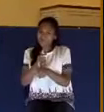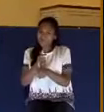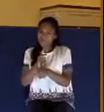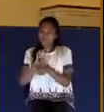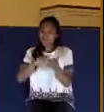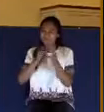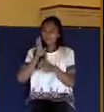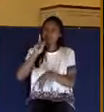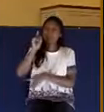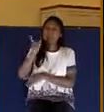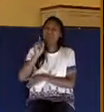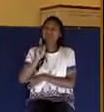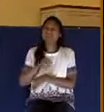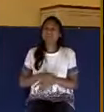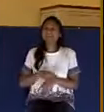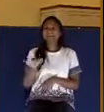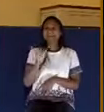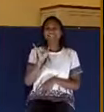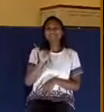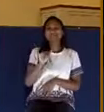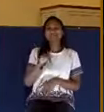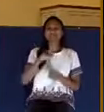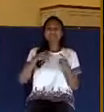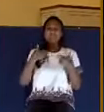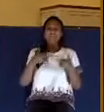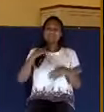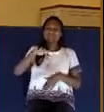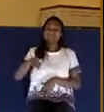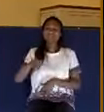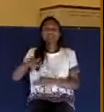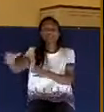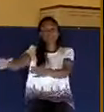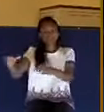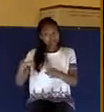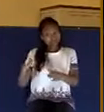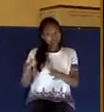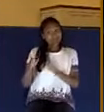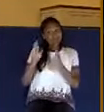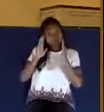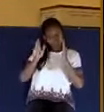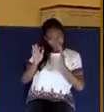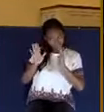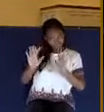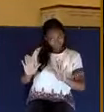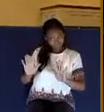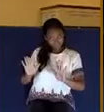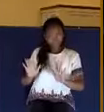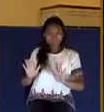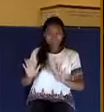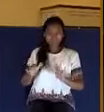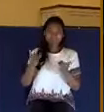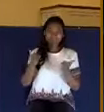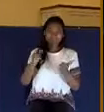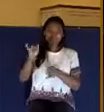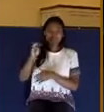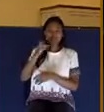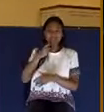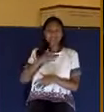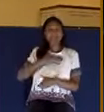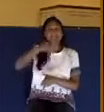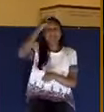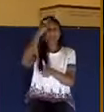change. Almost like saying, you ever pull your kid aside saying, now look here. James is saying, my brethren, this is a problem.